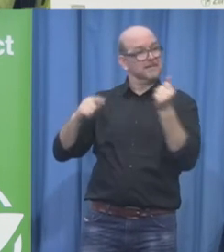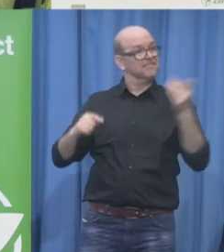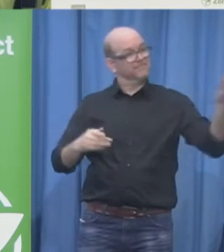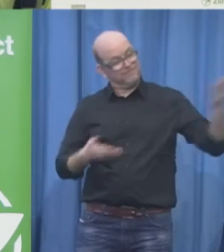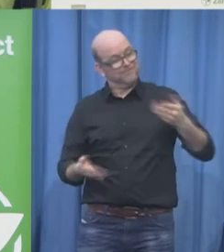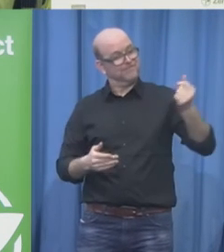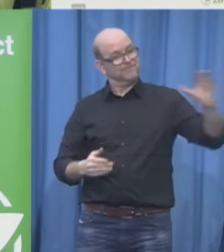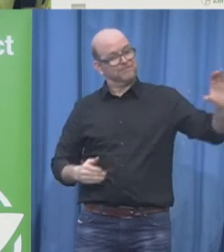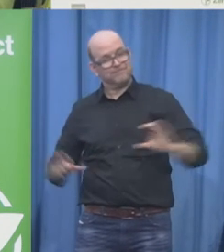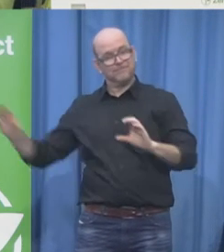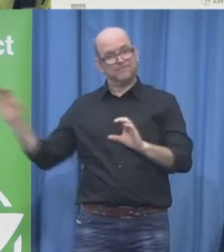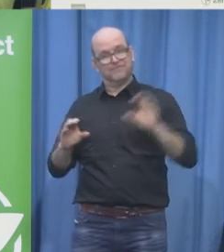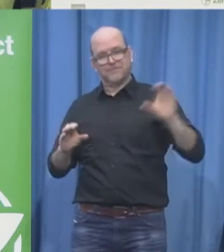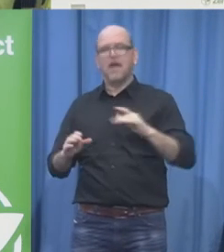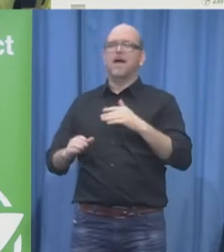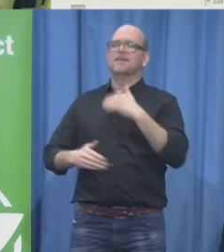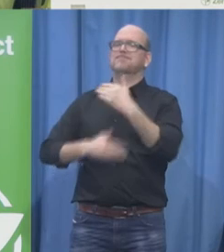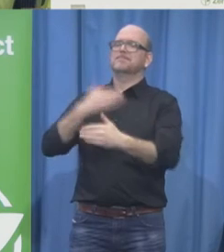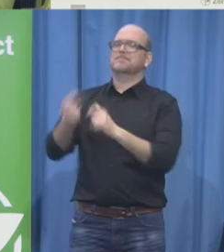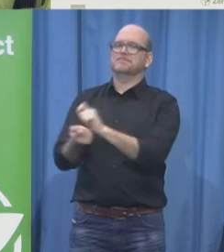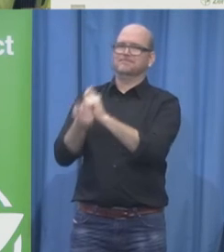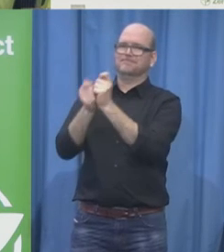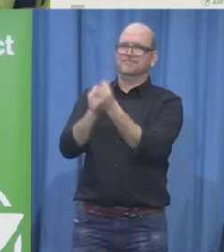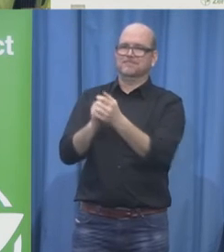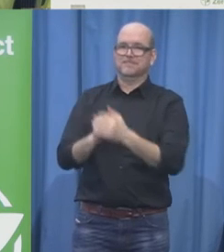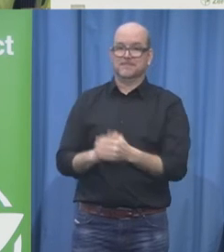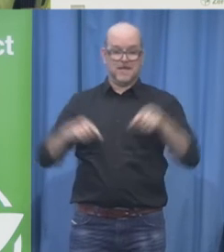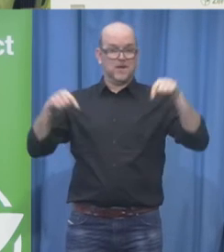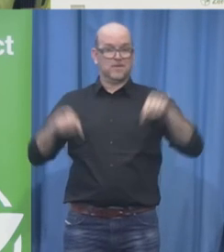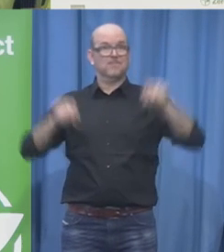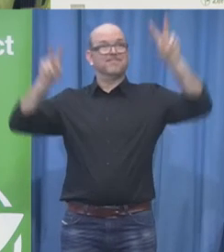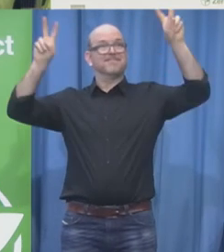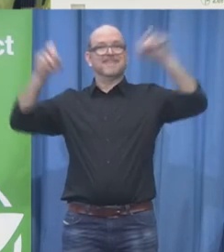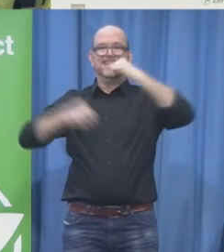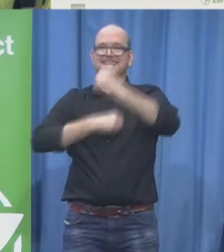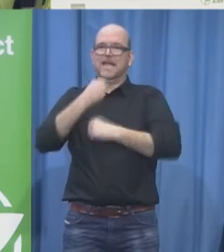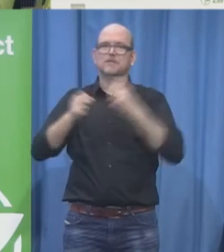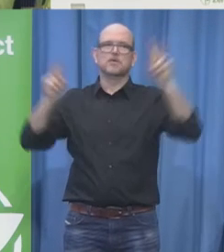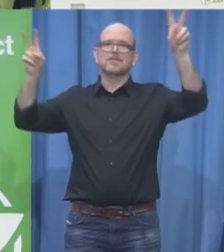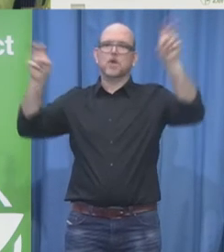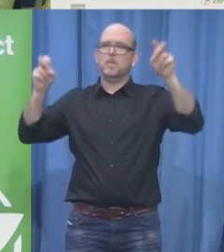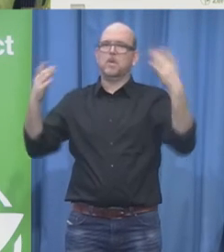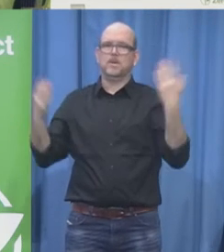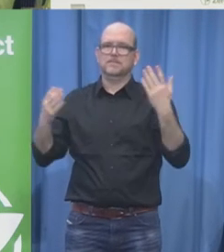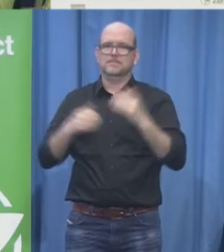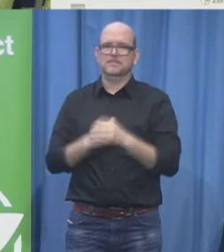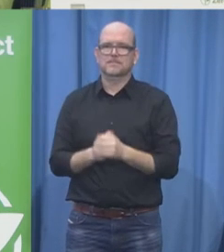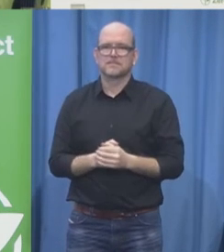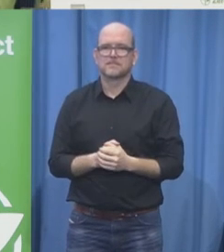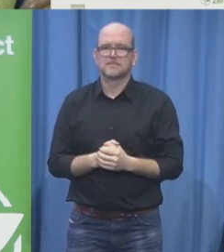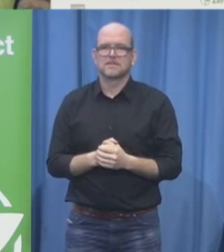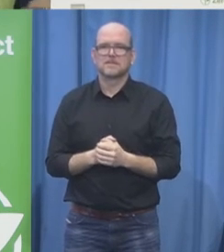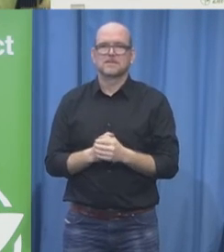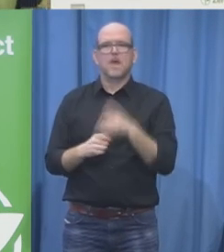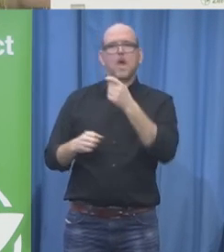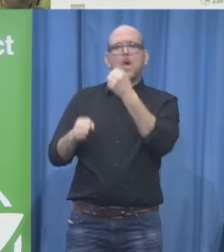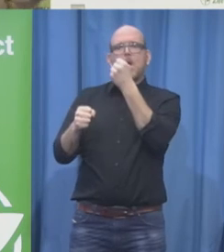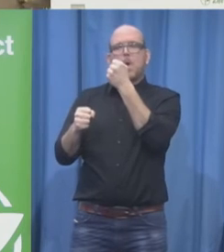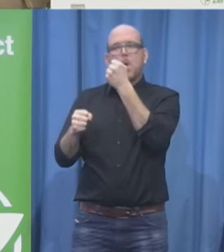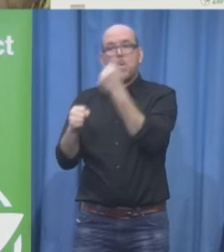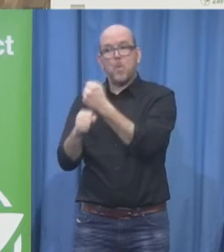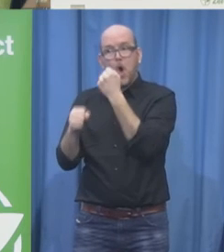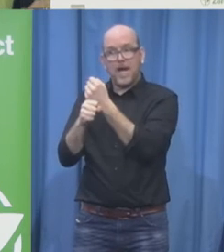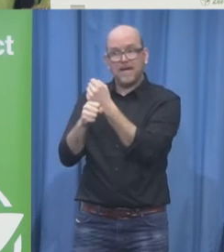this year the topic of the conference is employment vocational education and training connecting